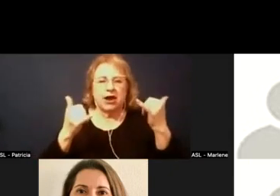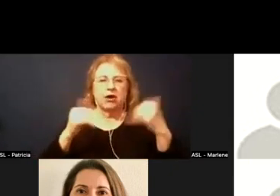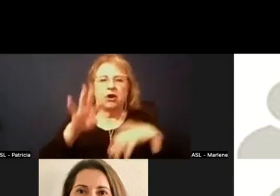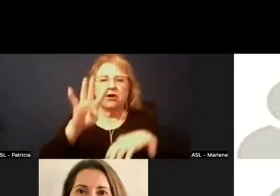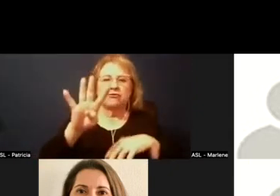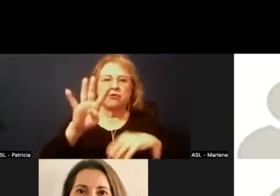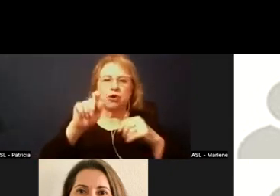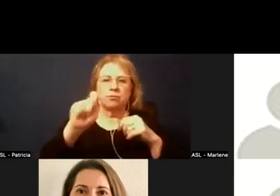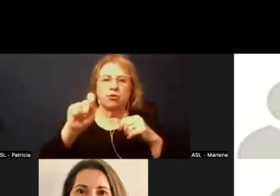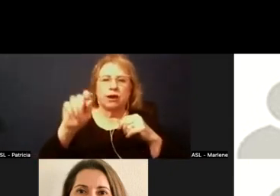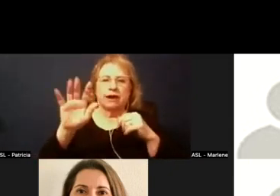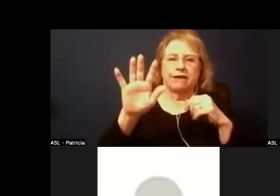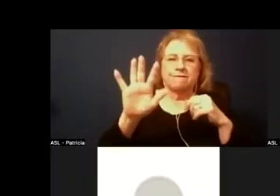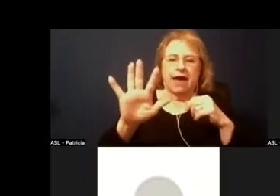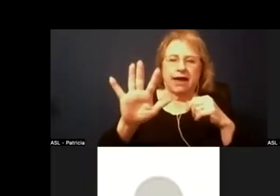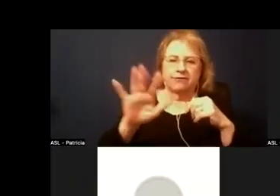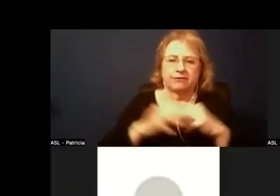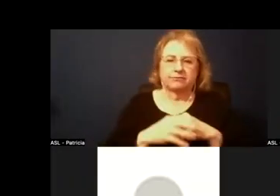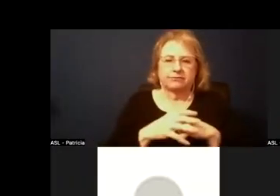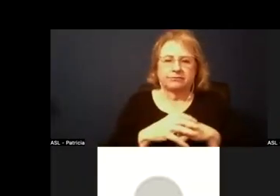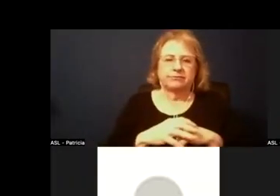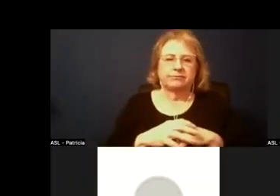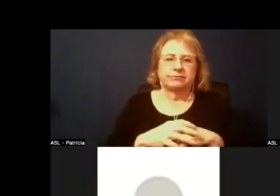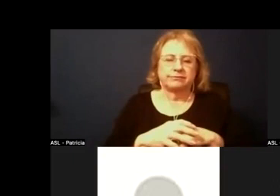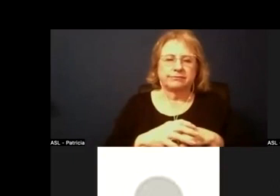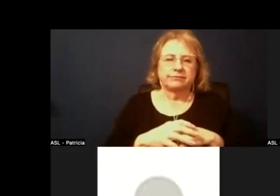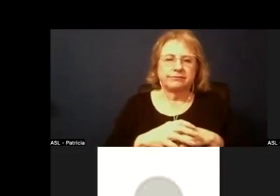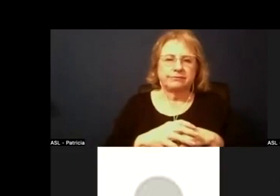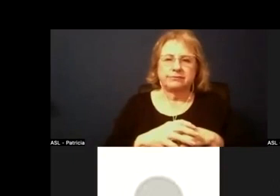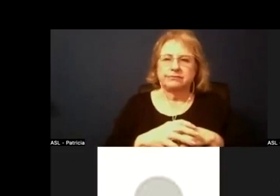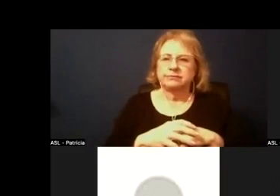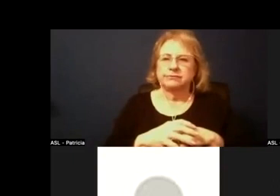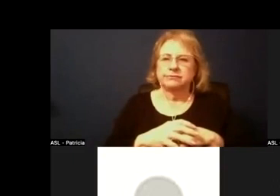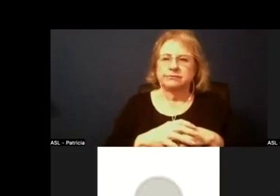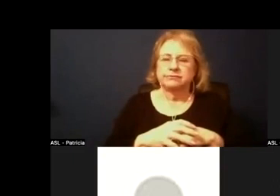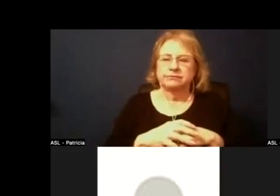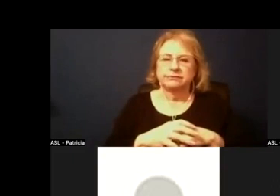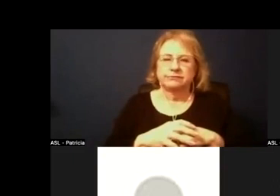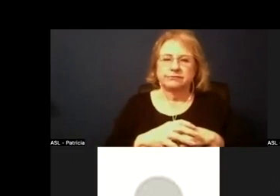.5. Thank Thank you